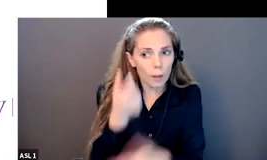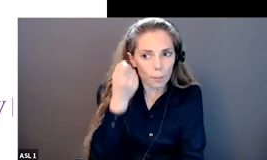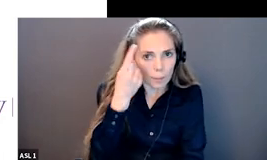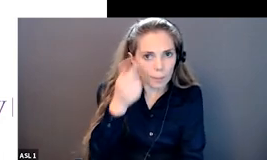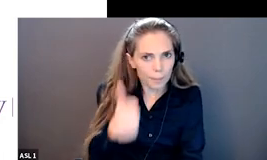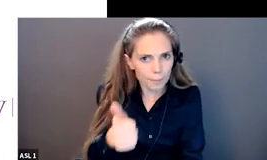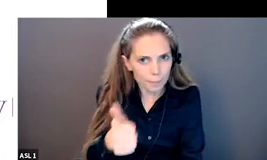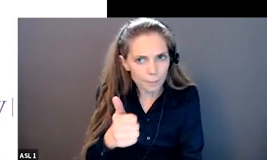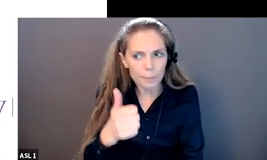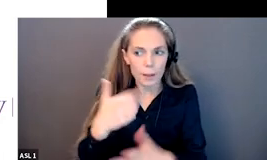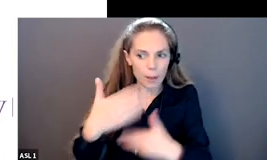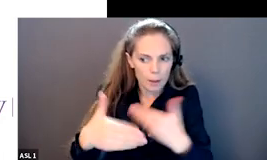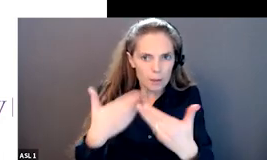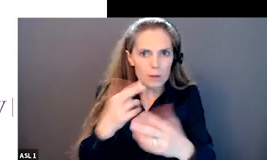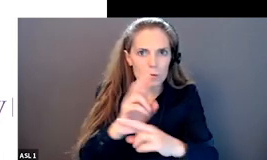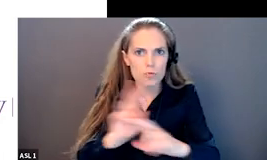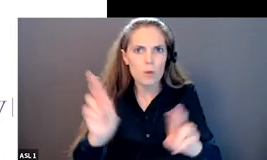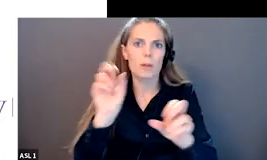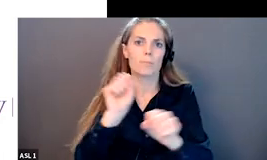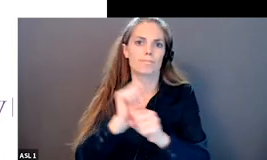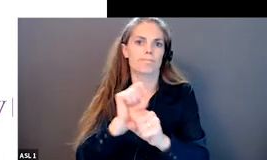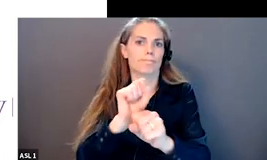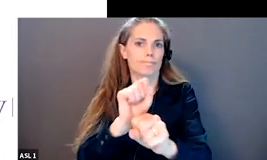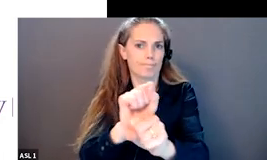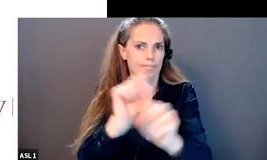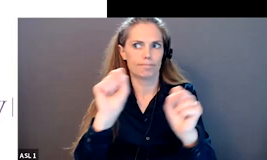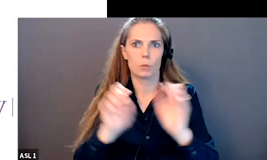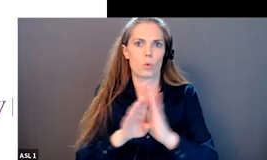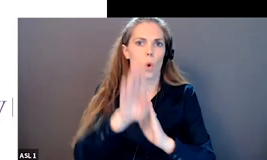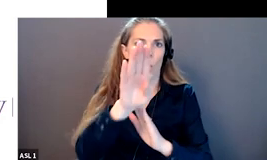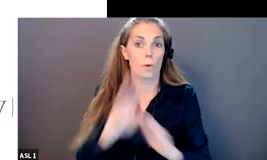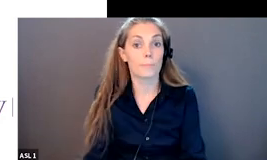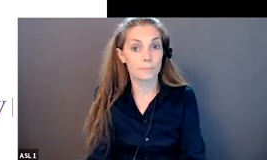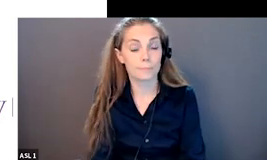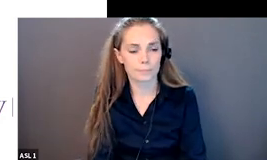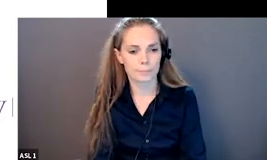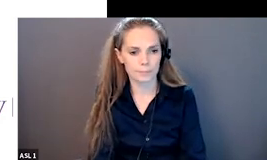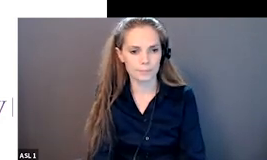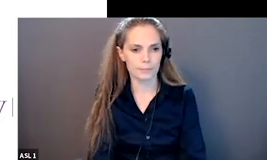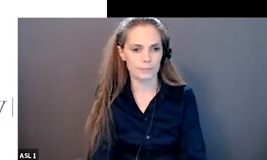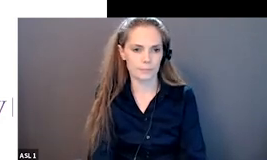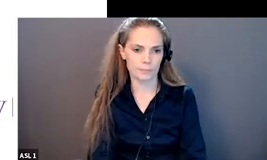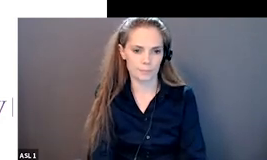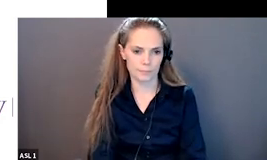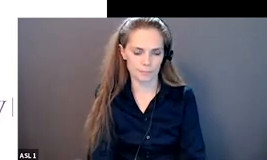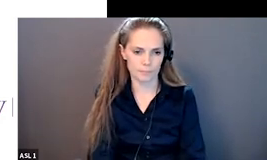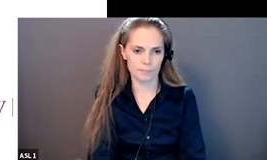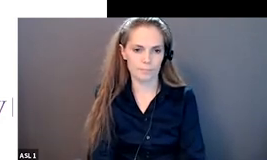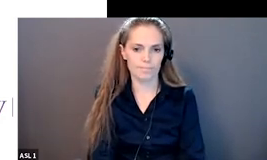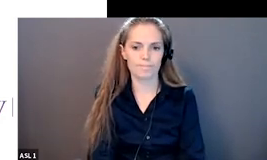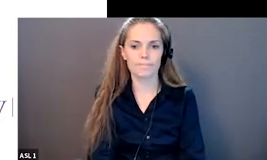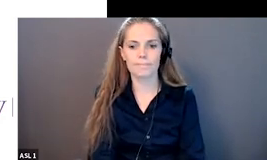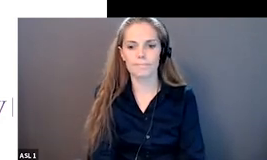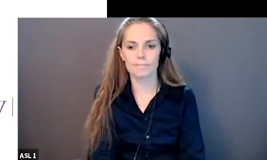the employment sector and grow in that sense so based off the um